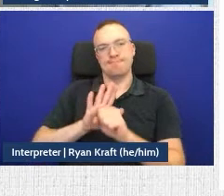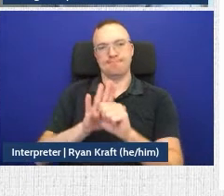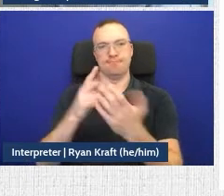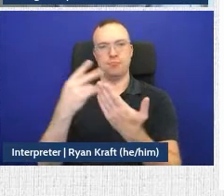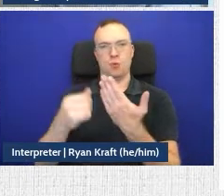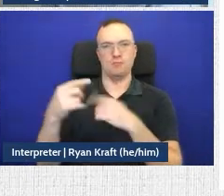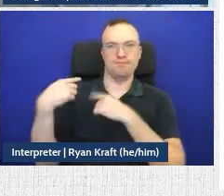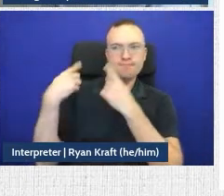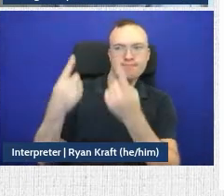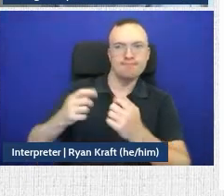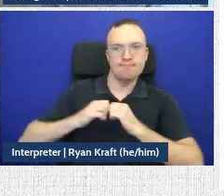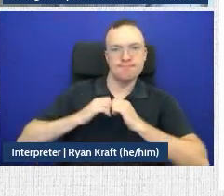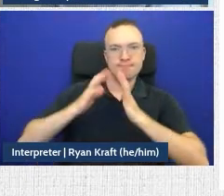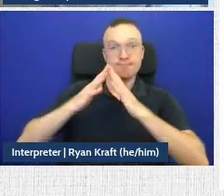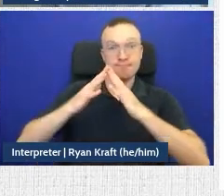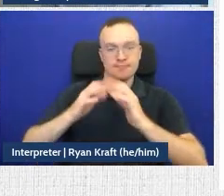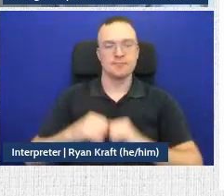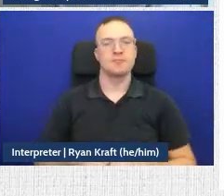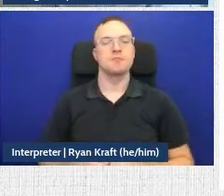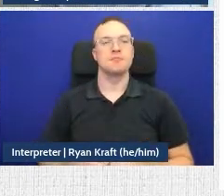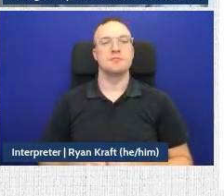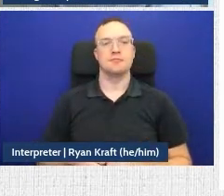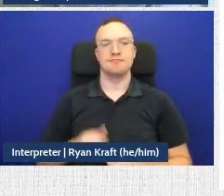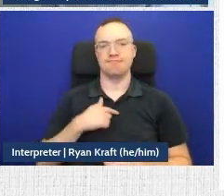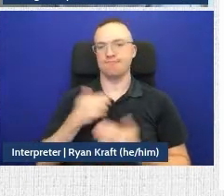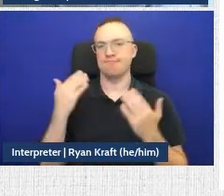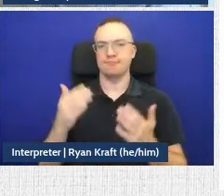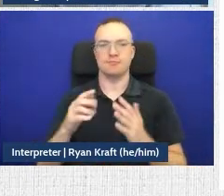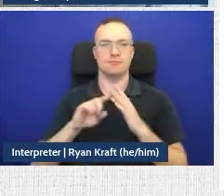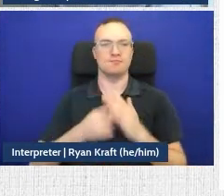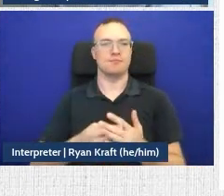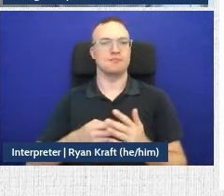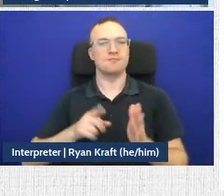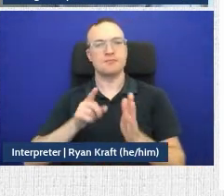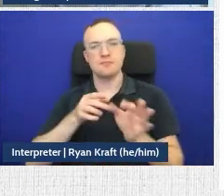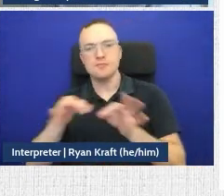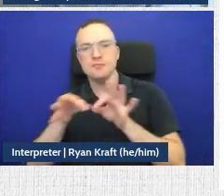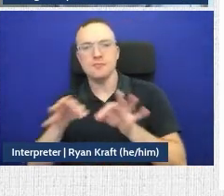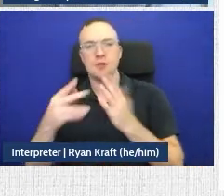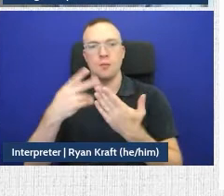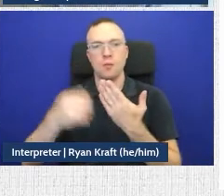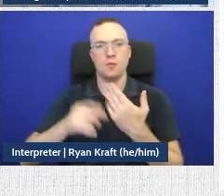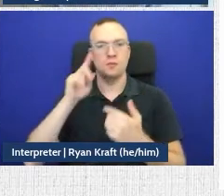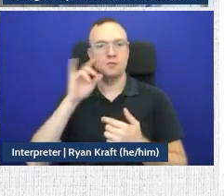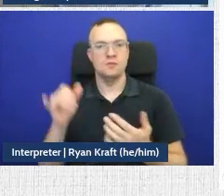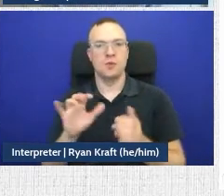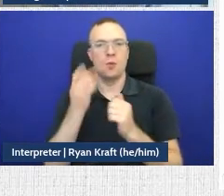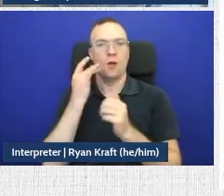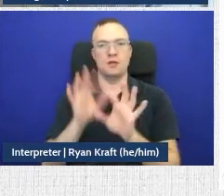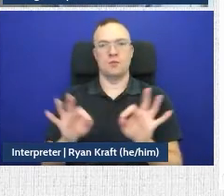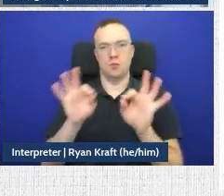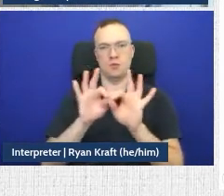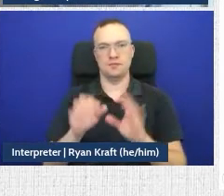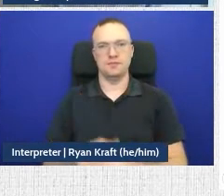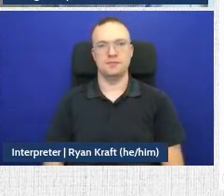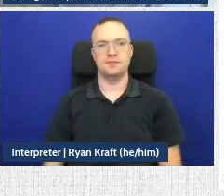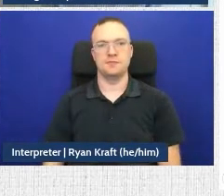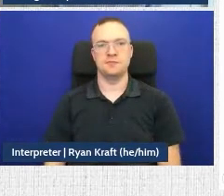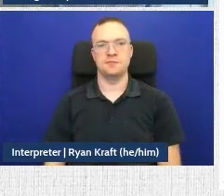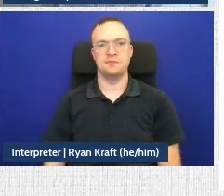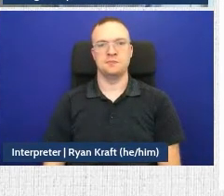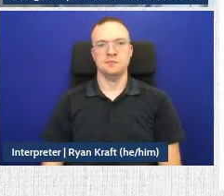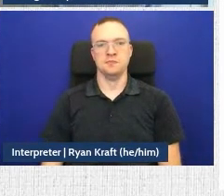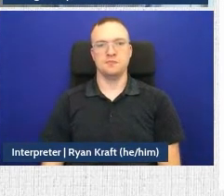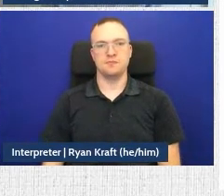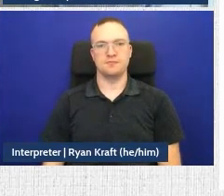from the very beginning. So I'm going to jump right into it and explain the project and why I think it matters. So